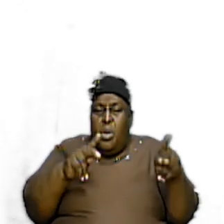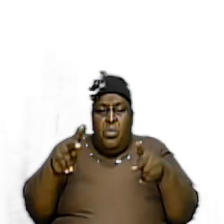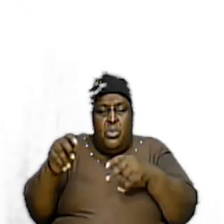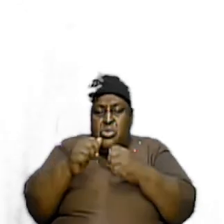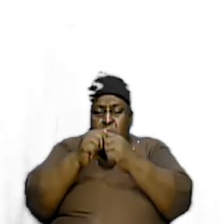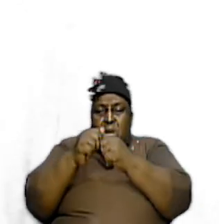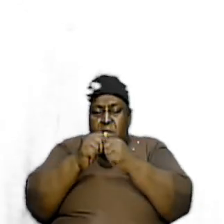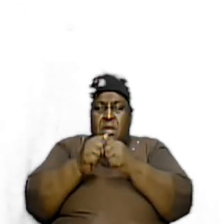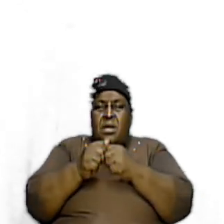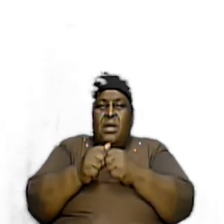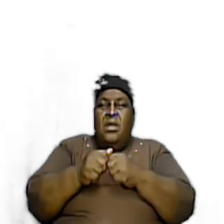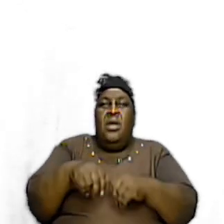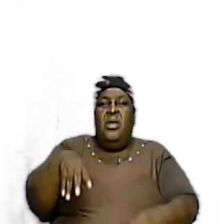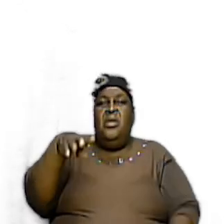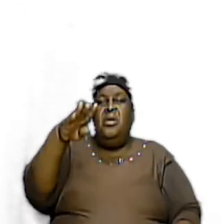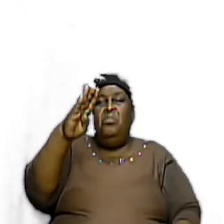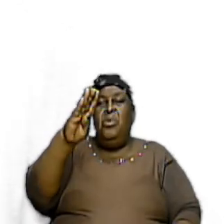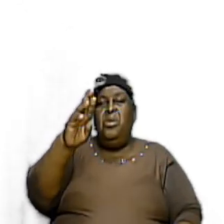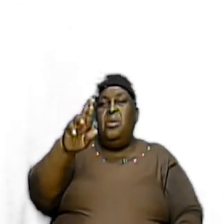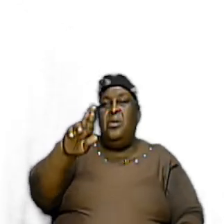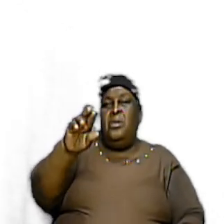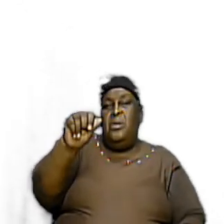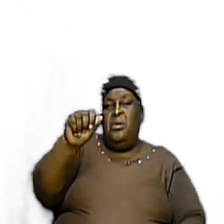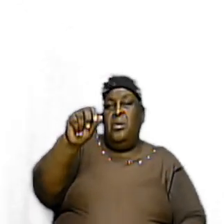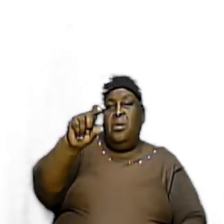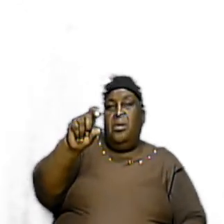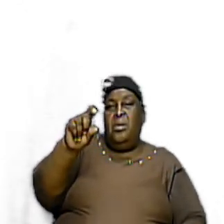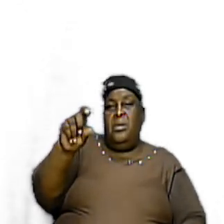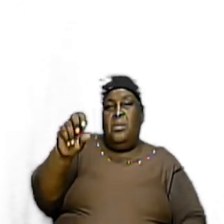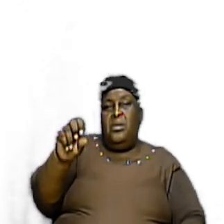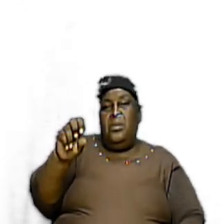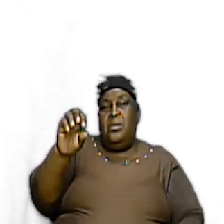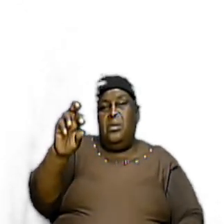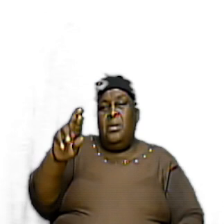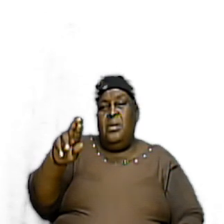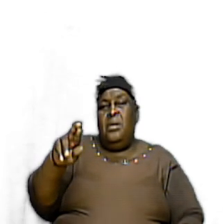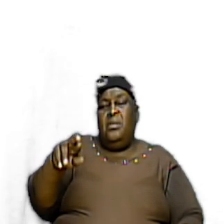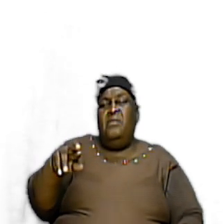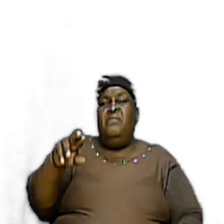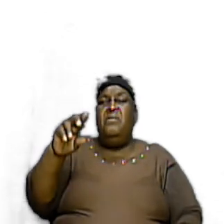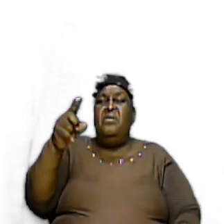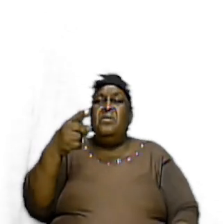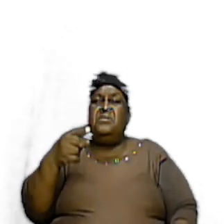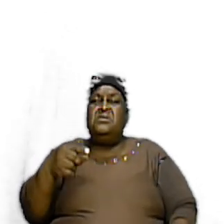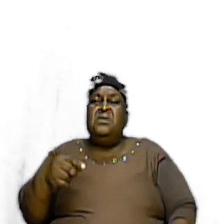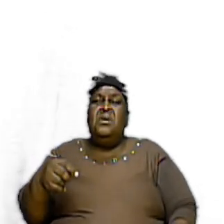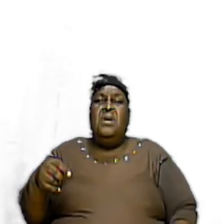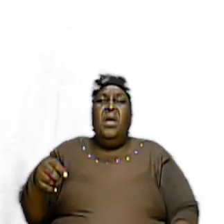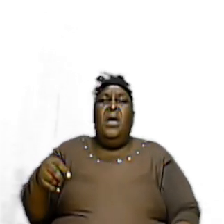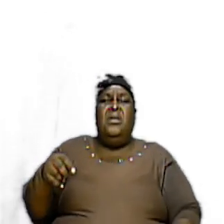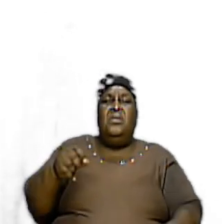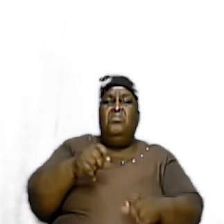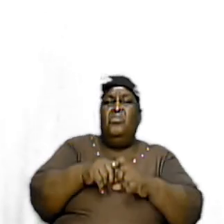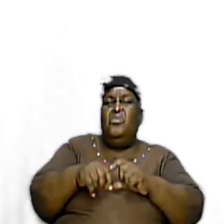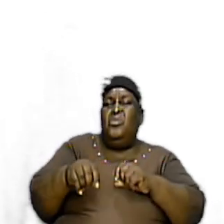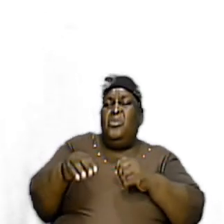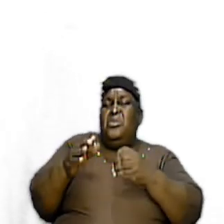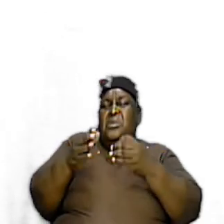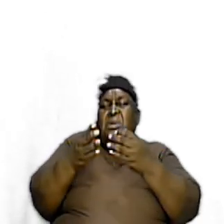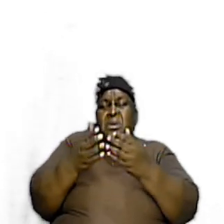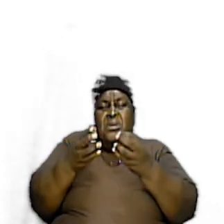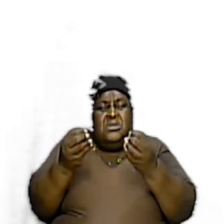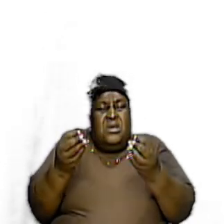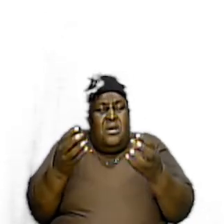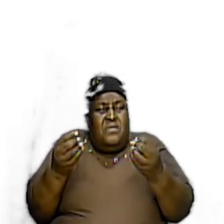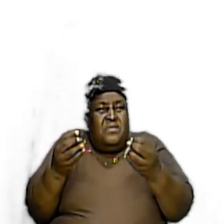brazen first and the brazen and you started to get to the goal after and so I put the lesser the more inferior material first and